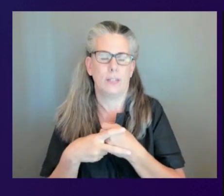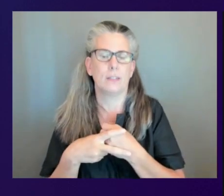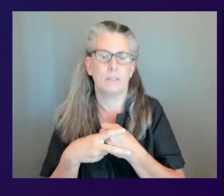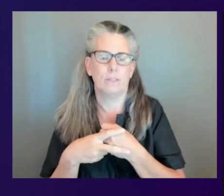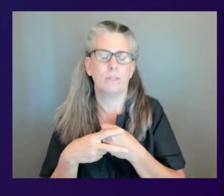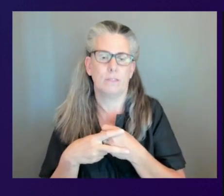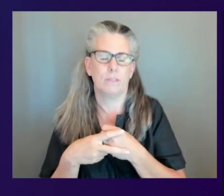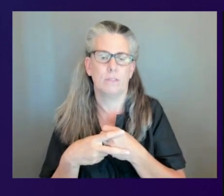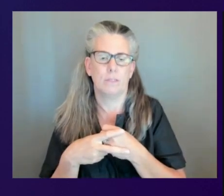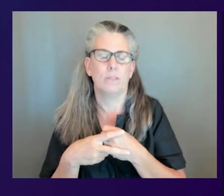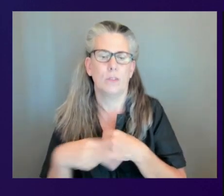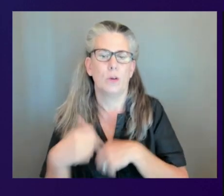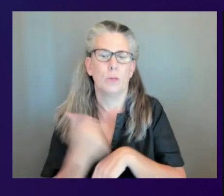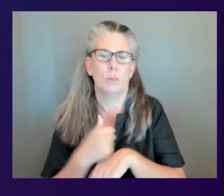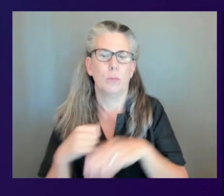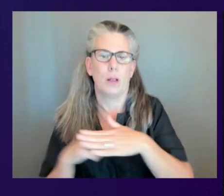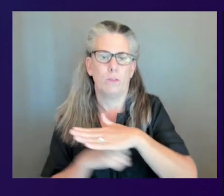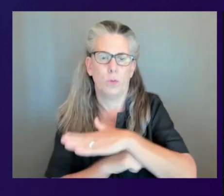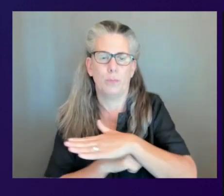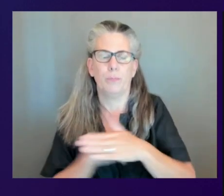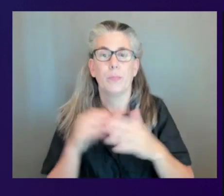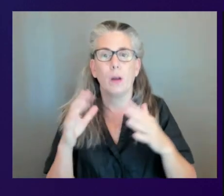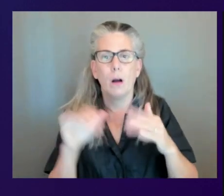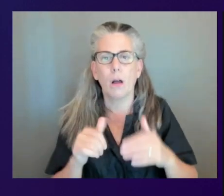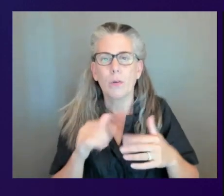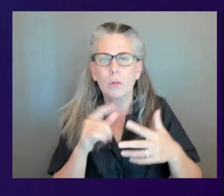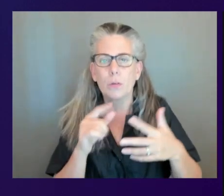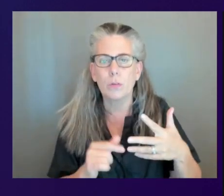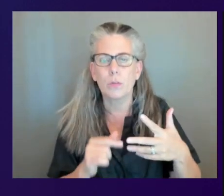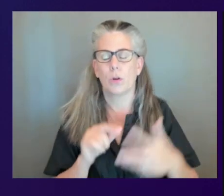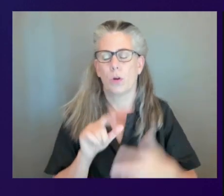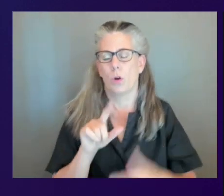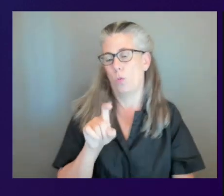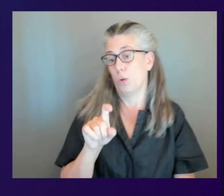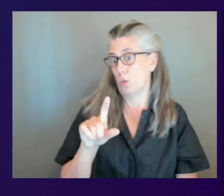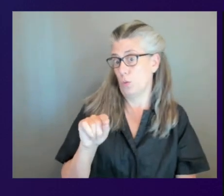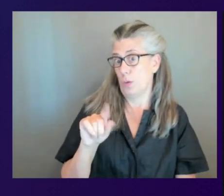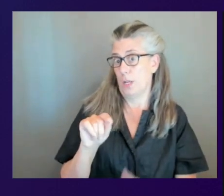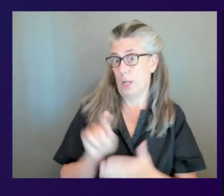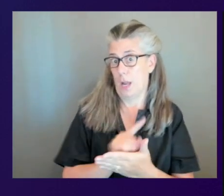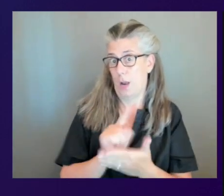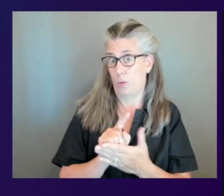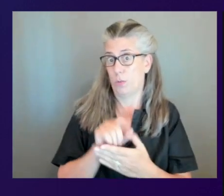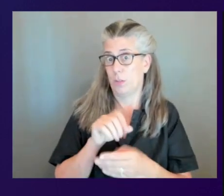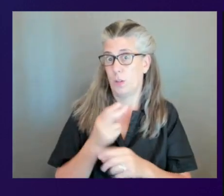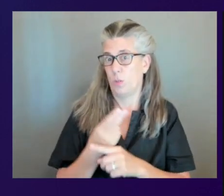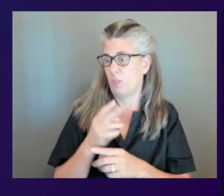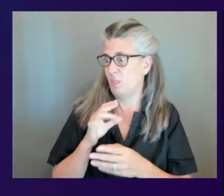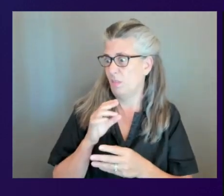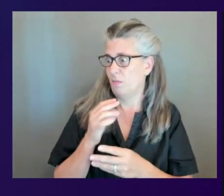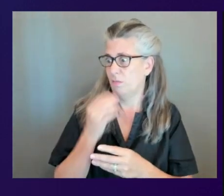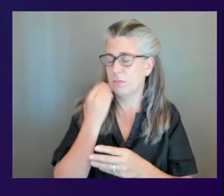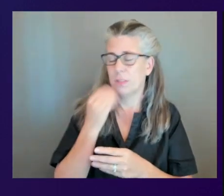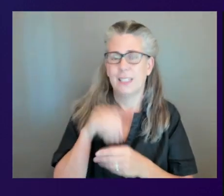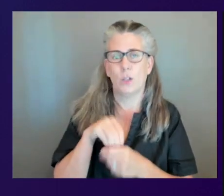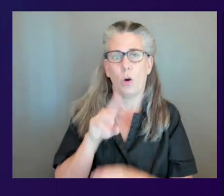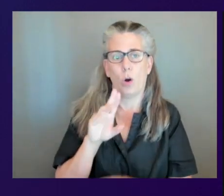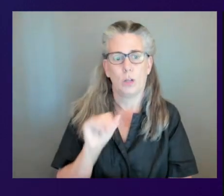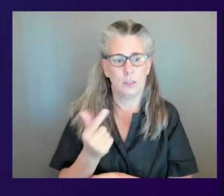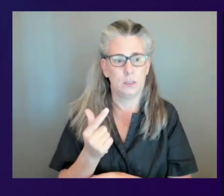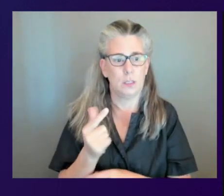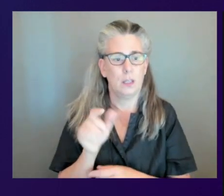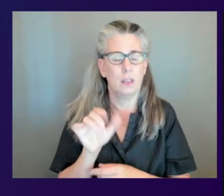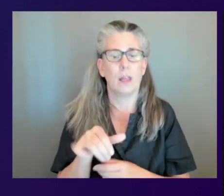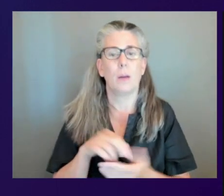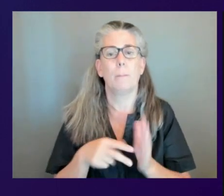these here so if you look at this one that i used 120 hours in august well that's more so it's saying hey it's already a monthly workspace